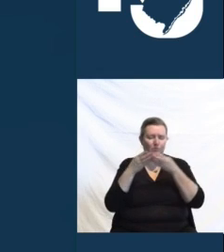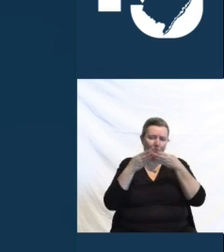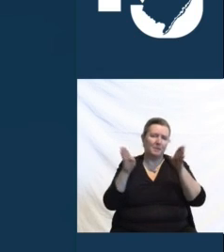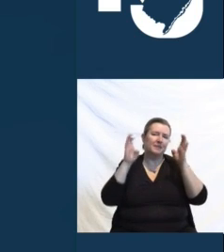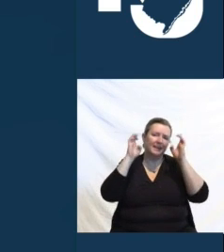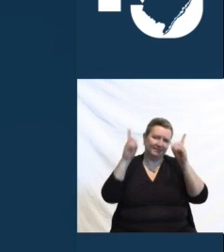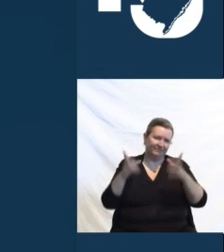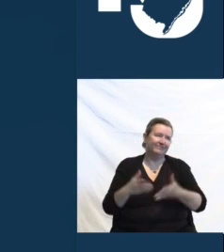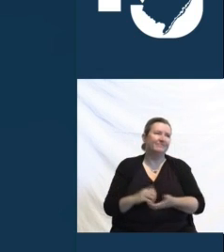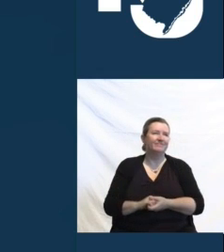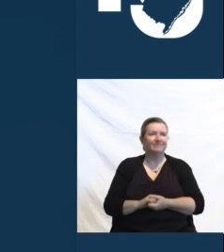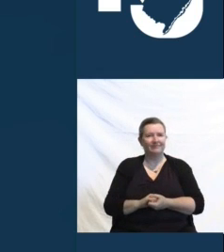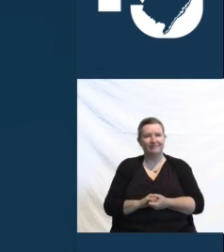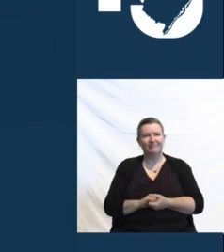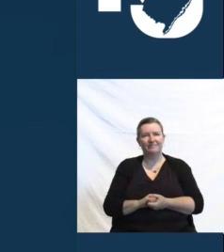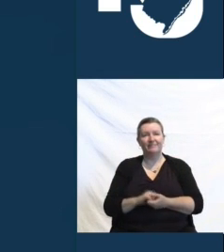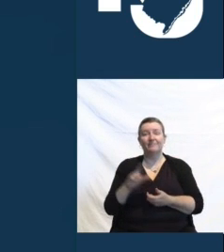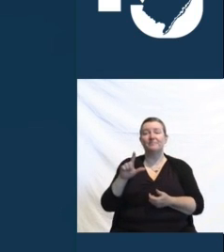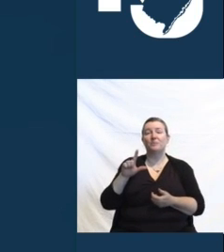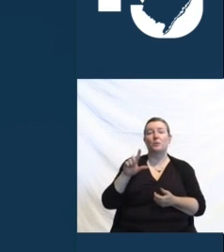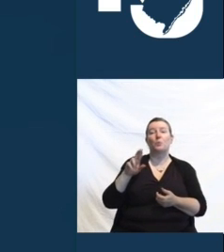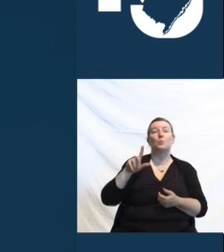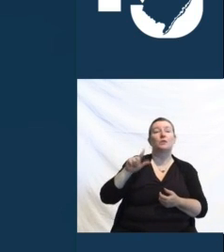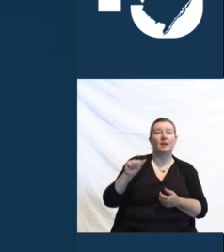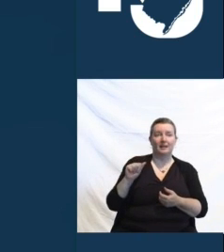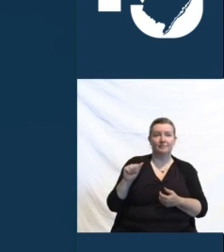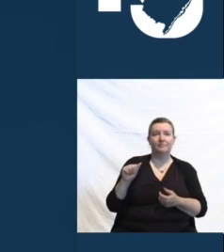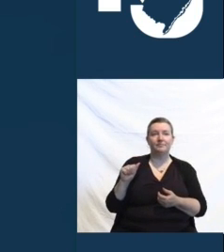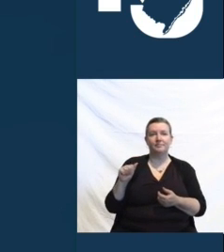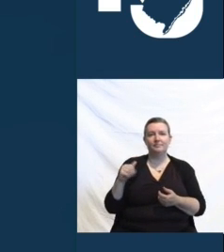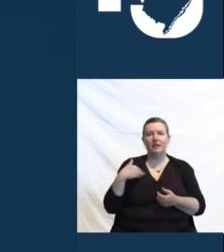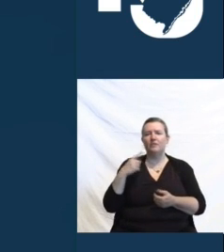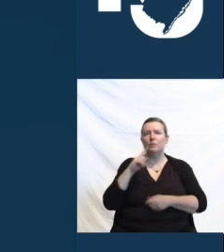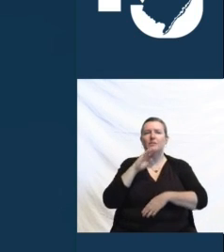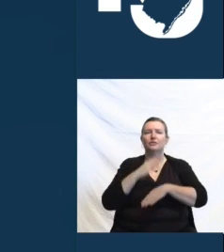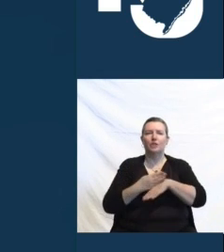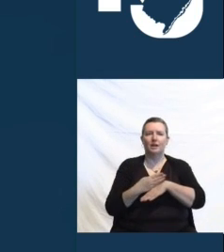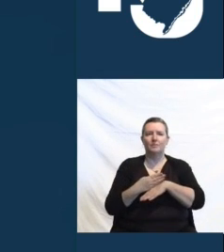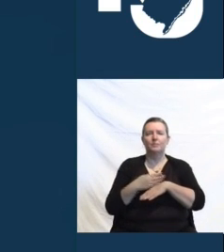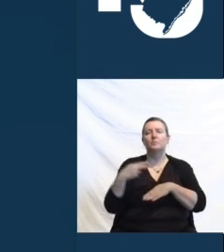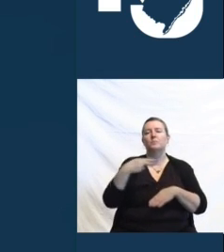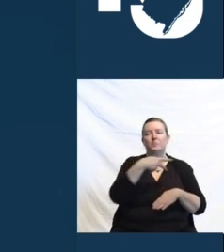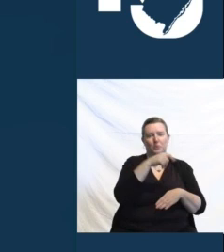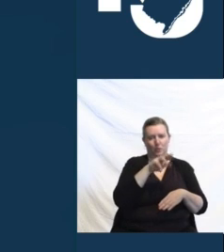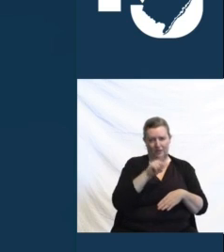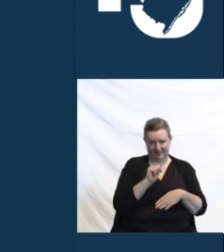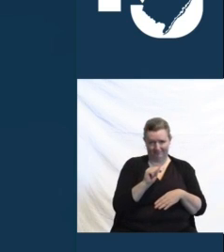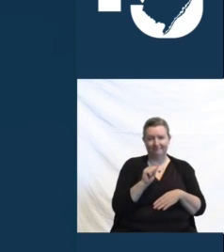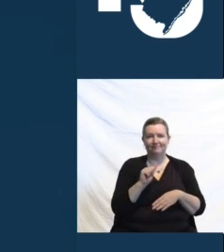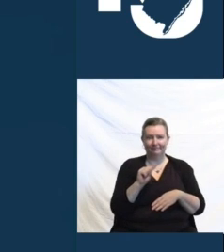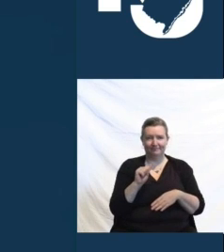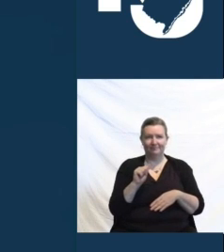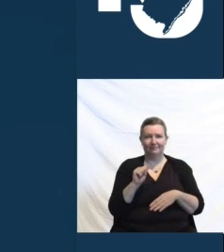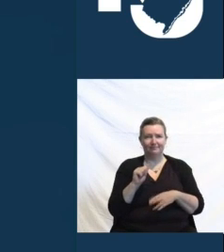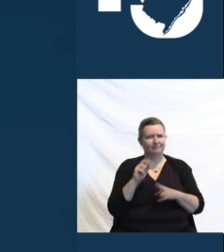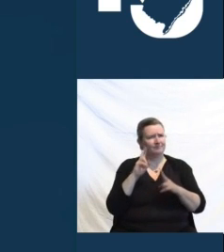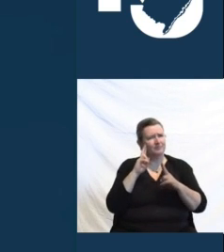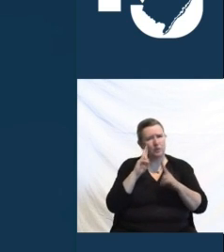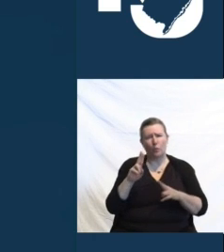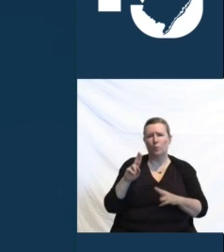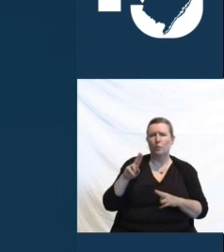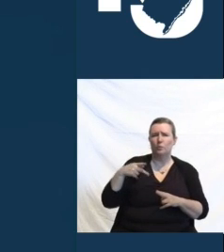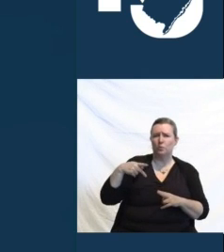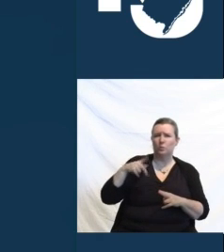Lula left behind Paula to carry on her legacy. We are honored that Lula chose to make New Jersey her home